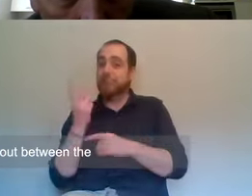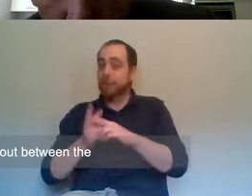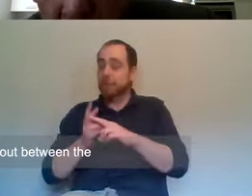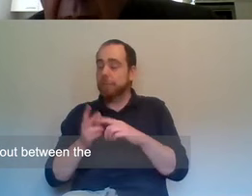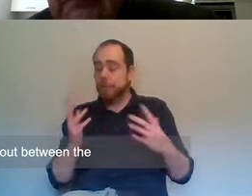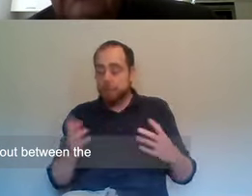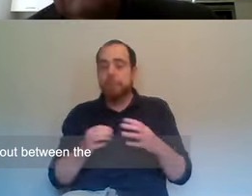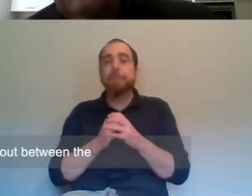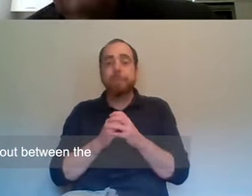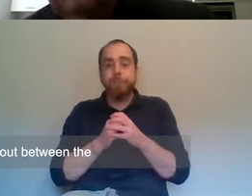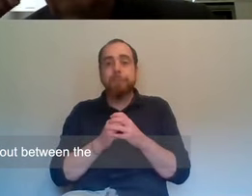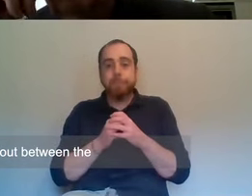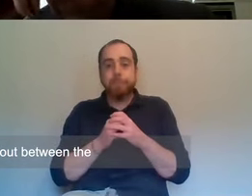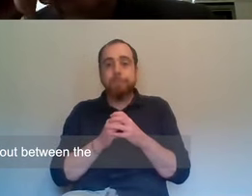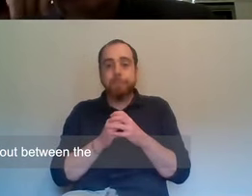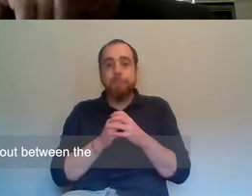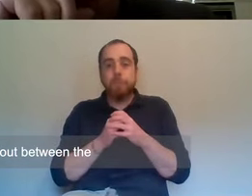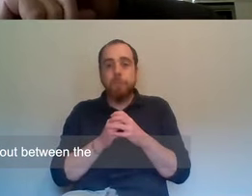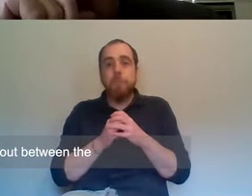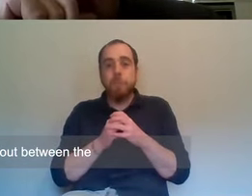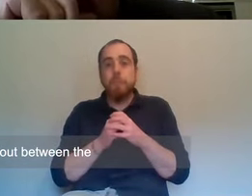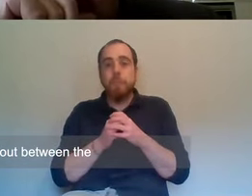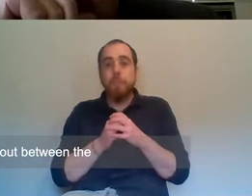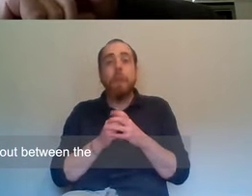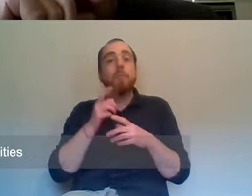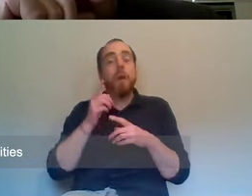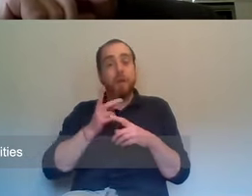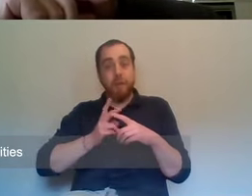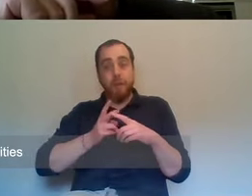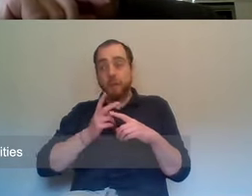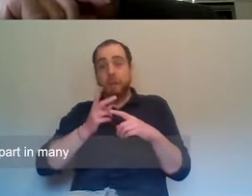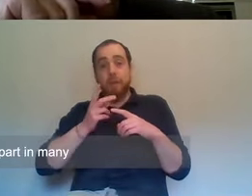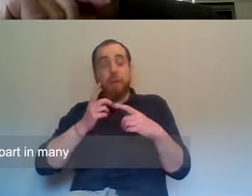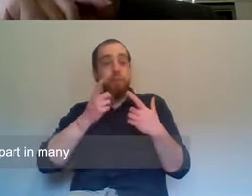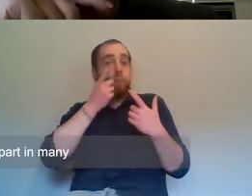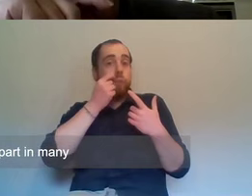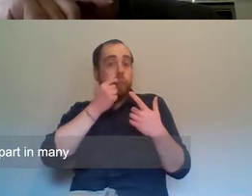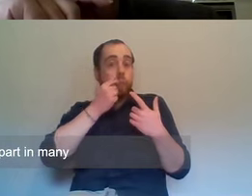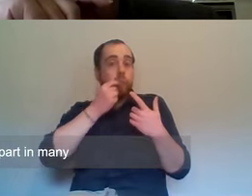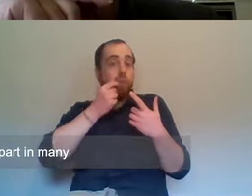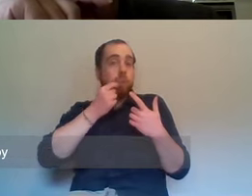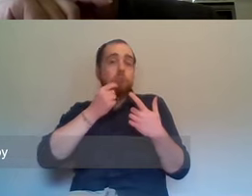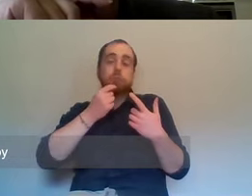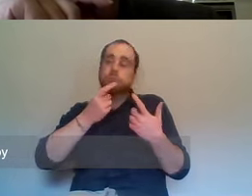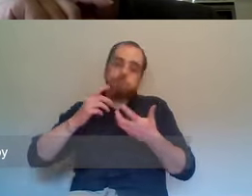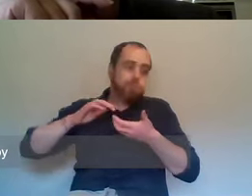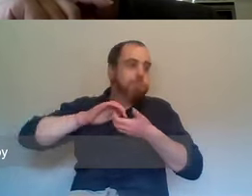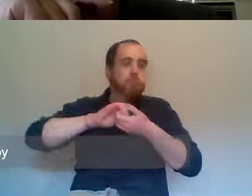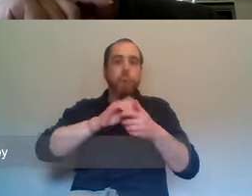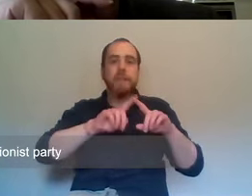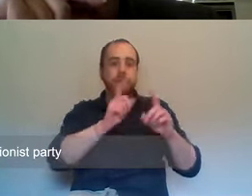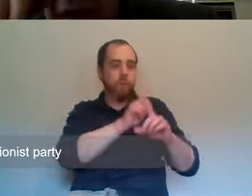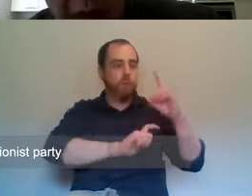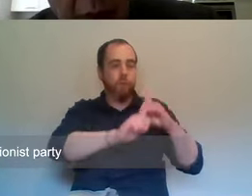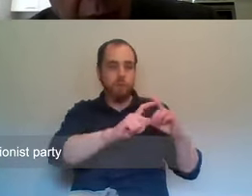um, reaching out between the two communities. But that was blown apart in many respects by, I, as I